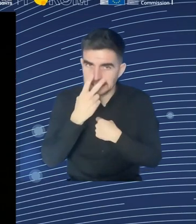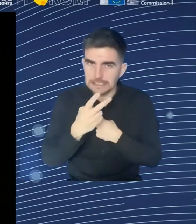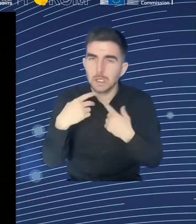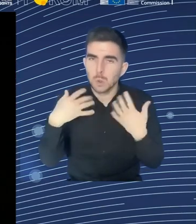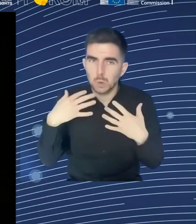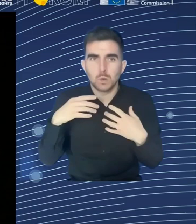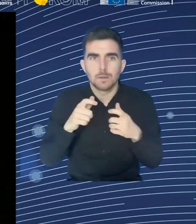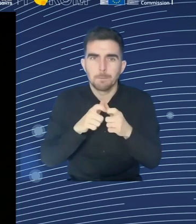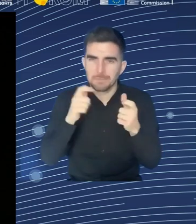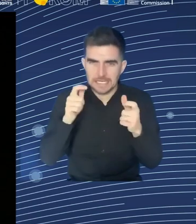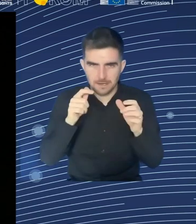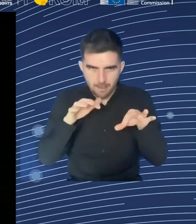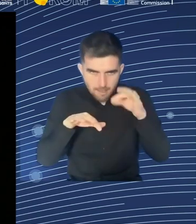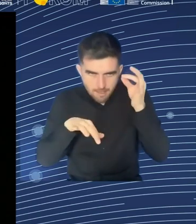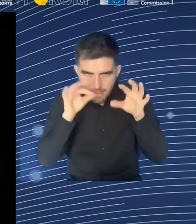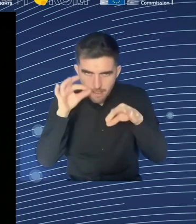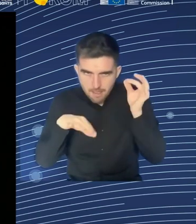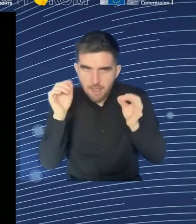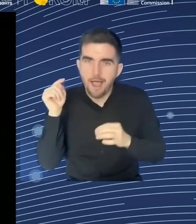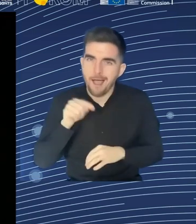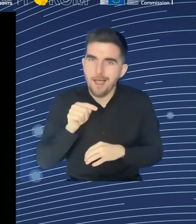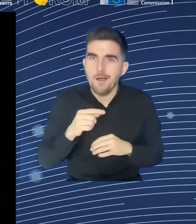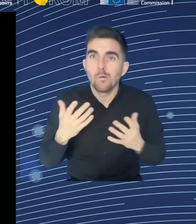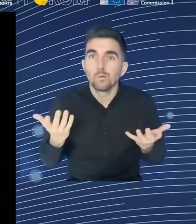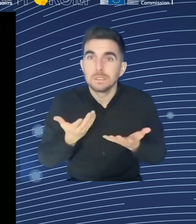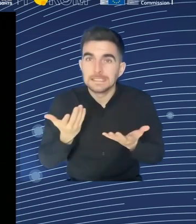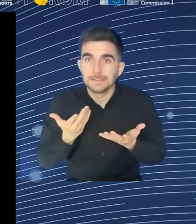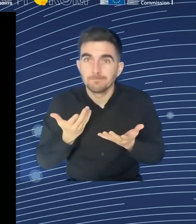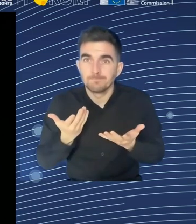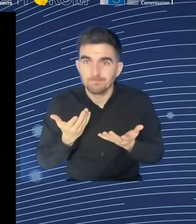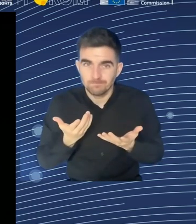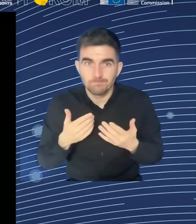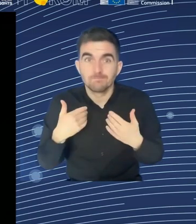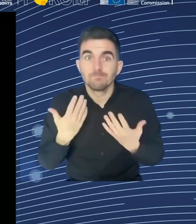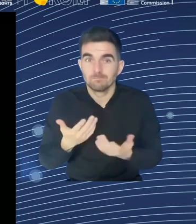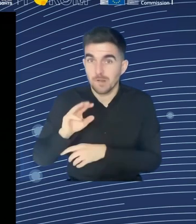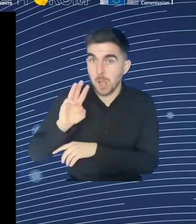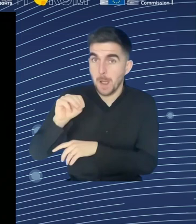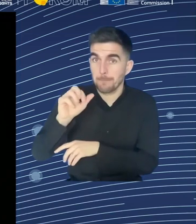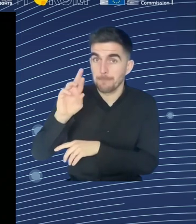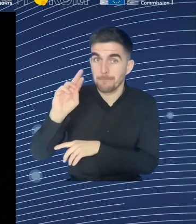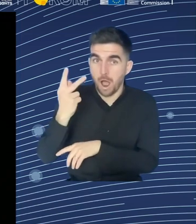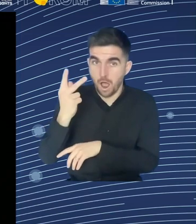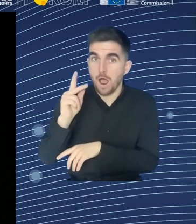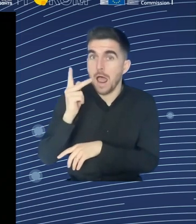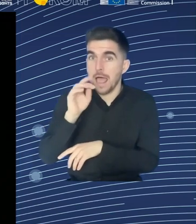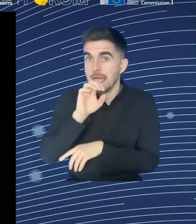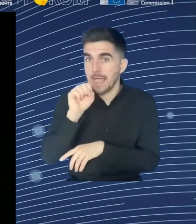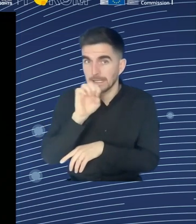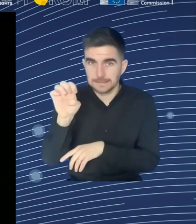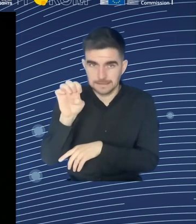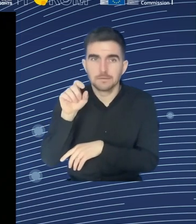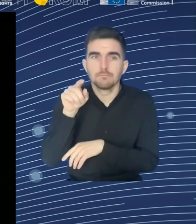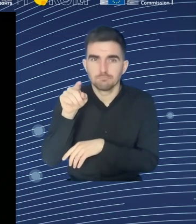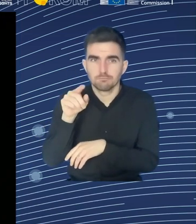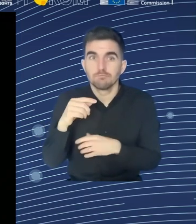what is really a shortage and what is more qualitative skills issues. And I think it's right. But the shortage is really meaning